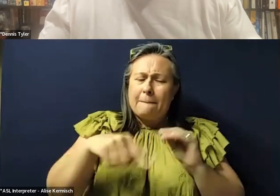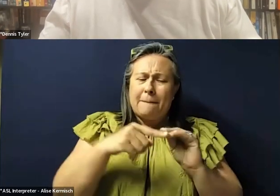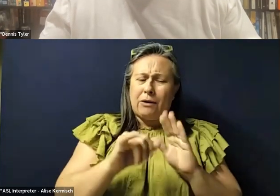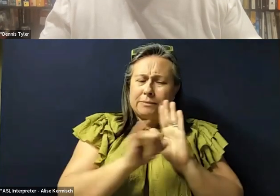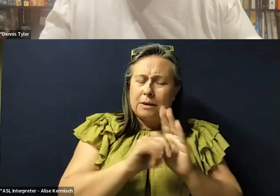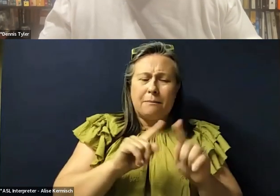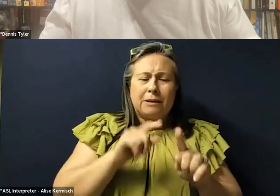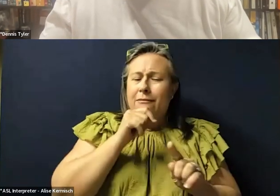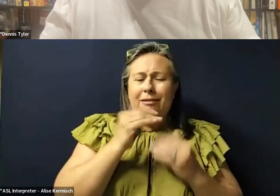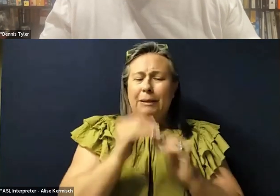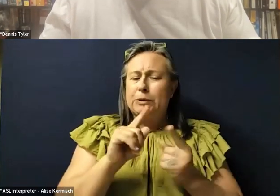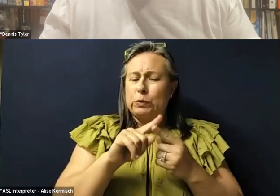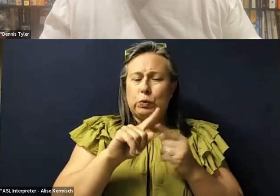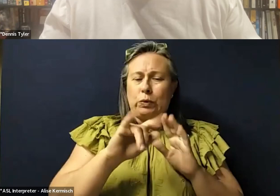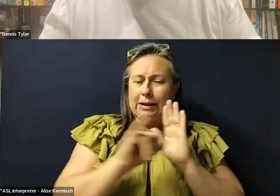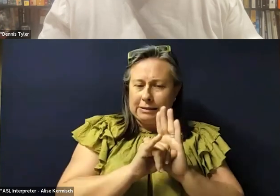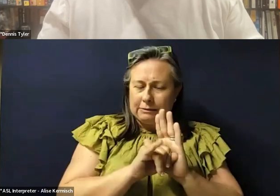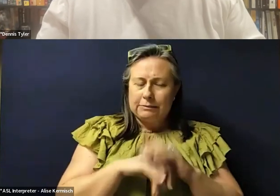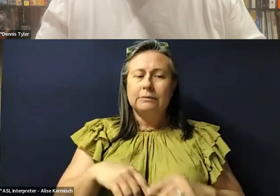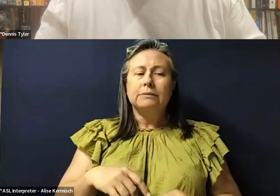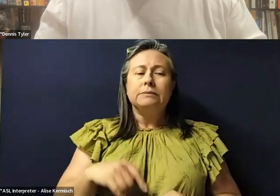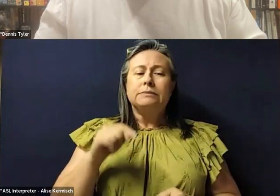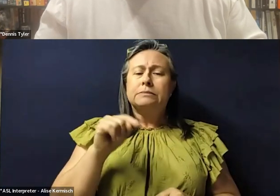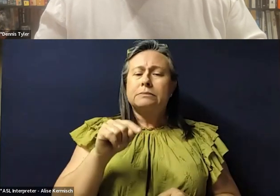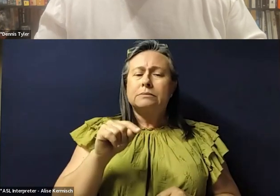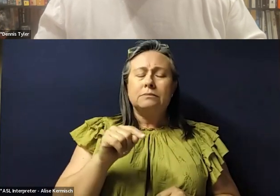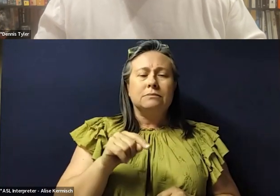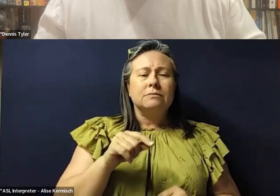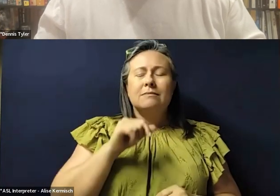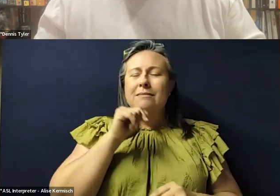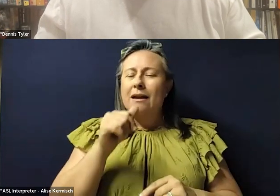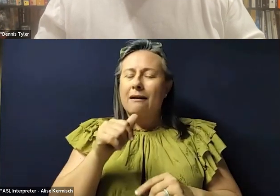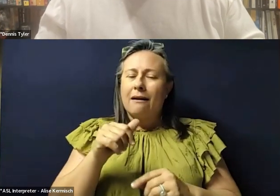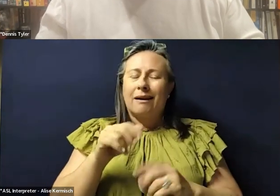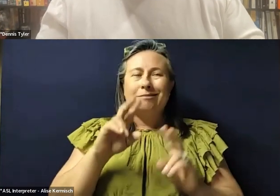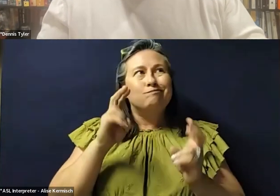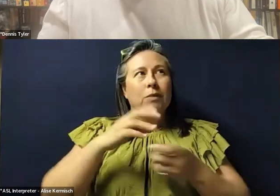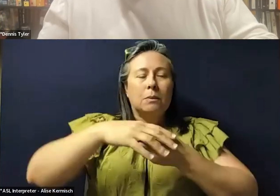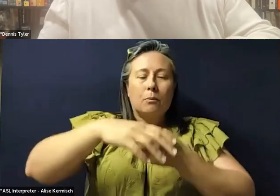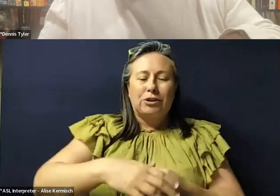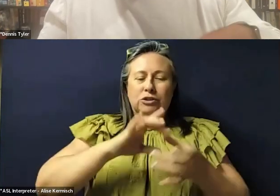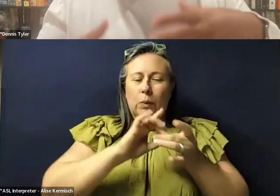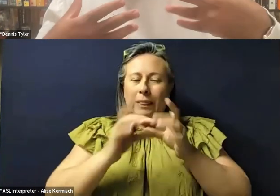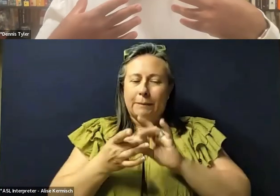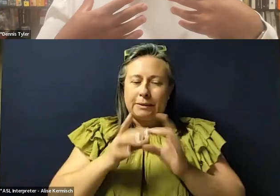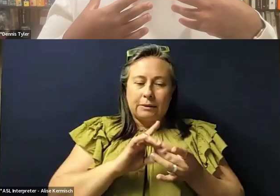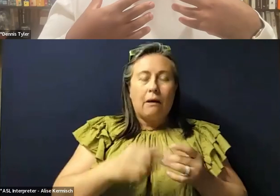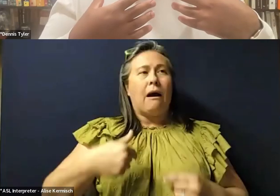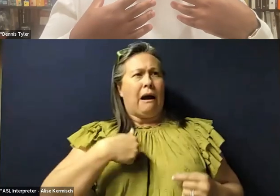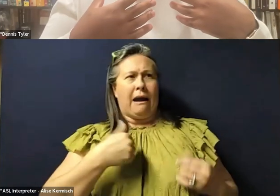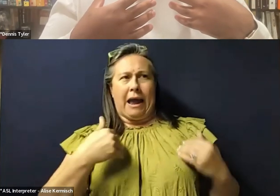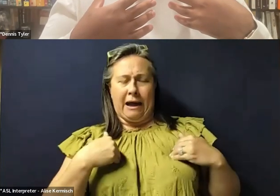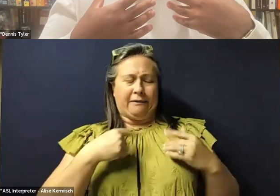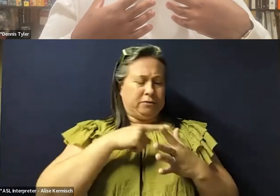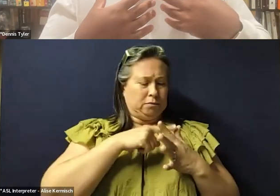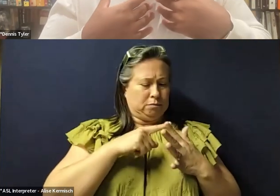only about identity, right? It's not sort of, um, it's not an oppression Olympics, if you will, right? Where like, you know, I have